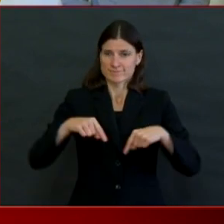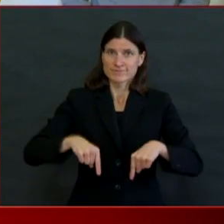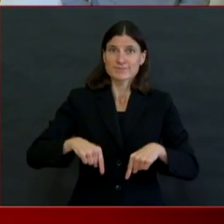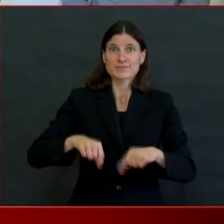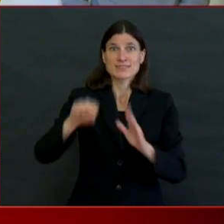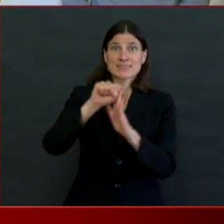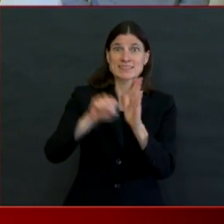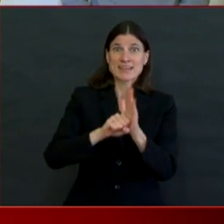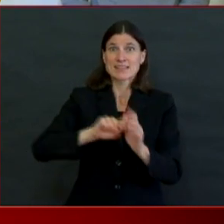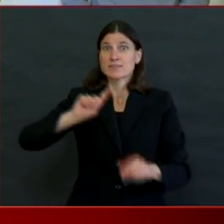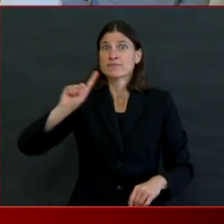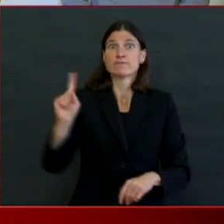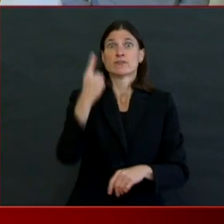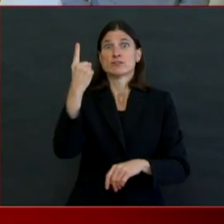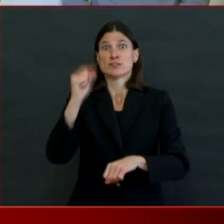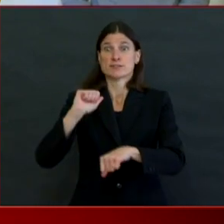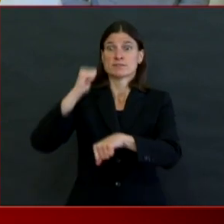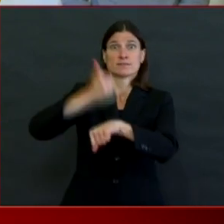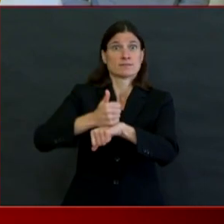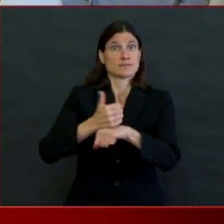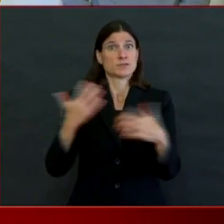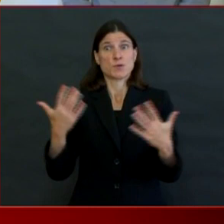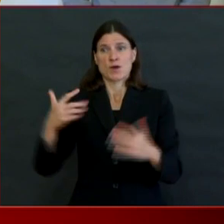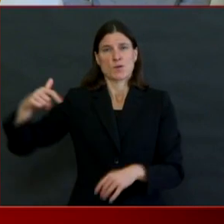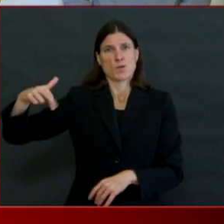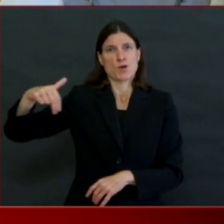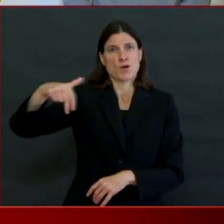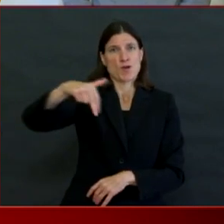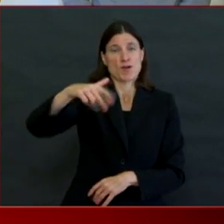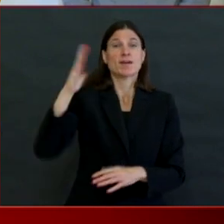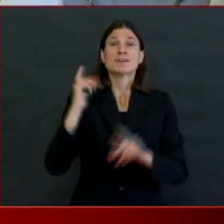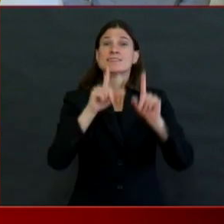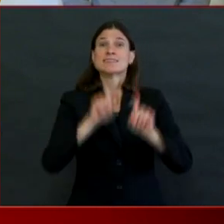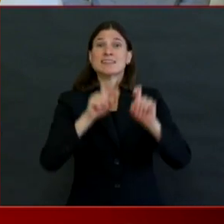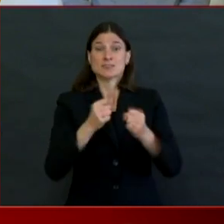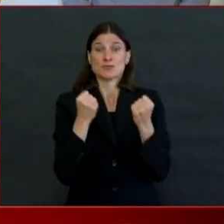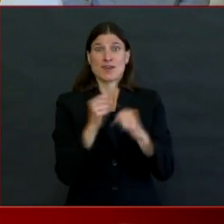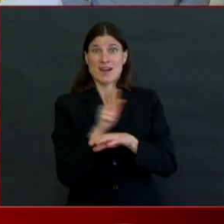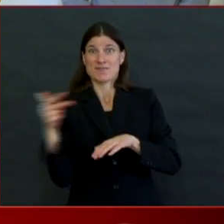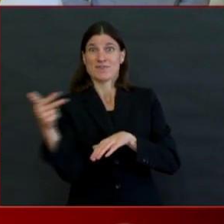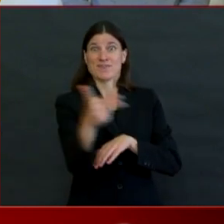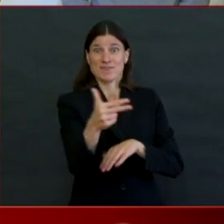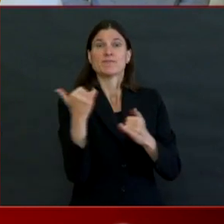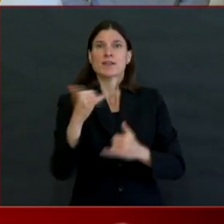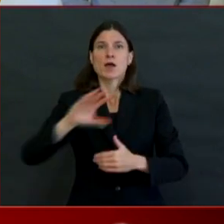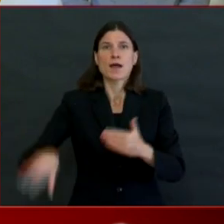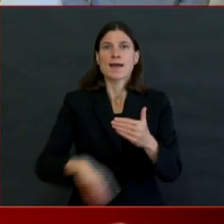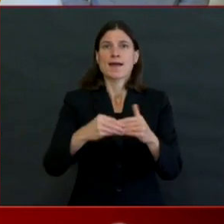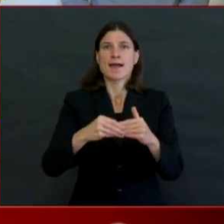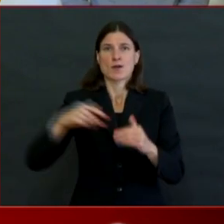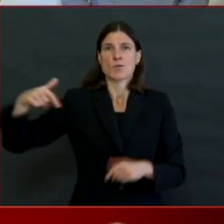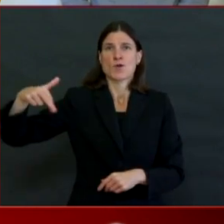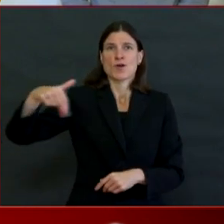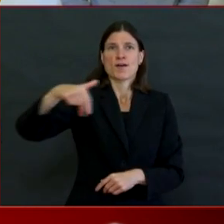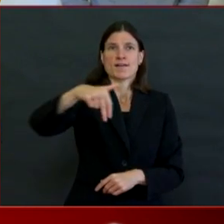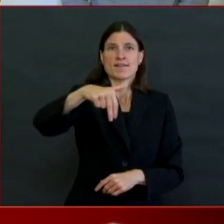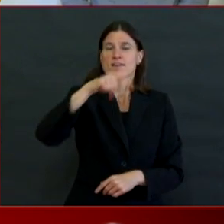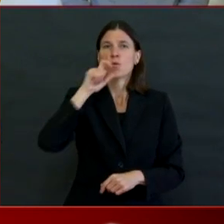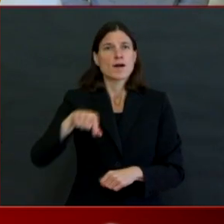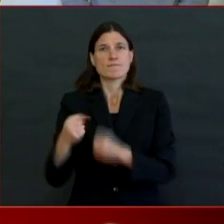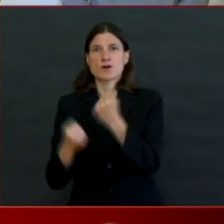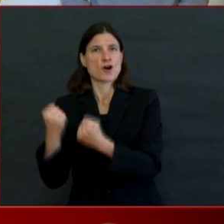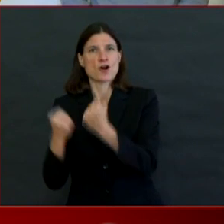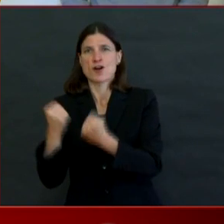walk-up site in Providence. It will be located in the parking lot of the Bailey Elementary School in